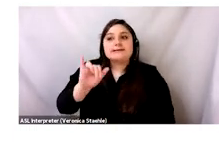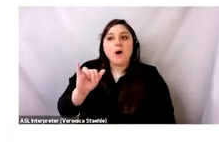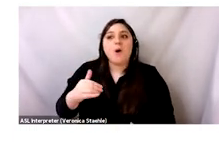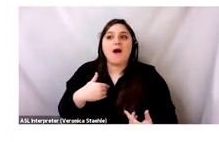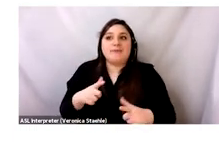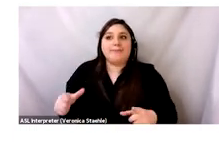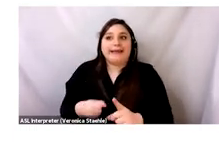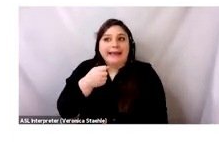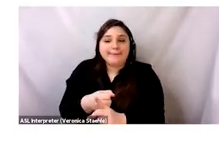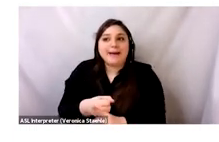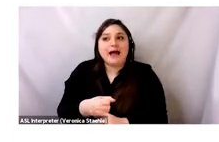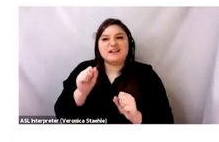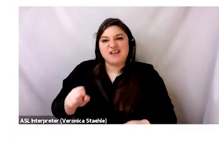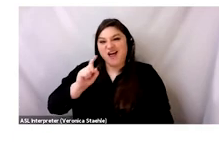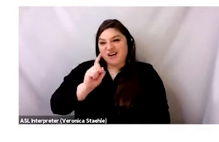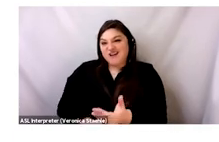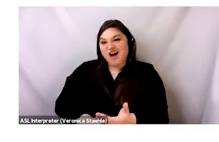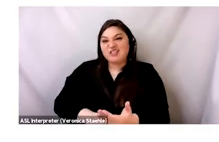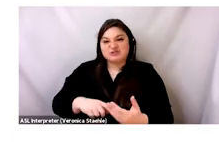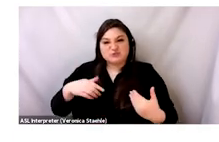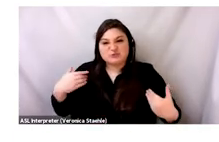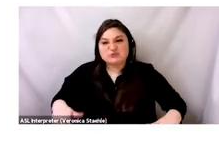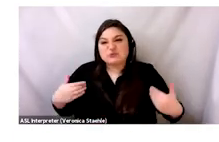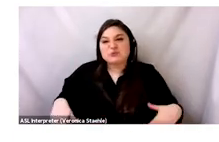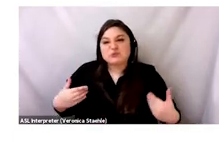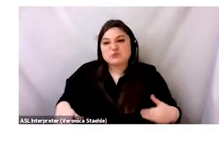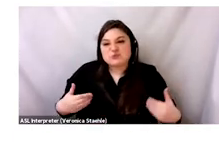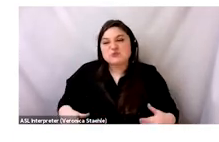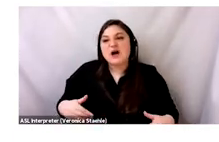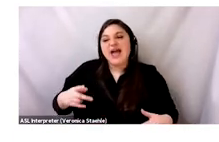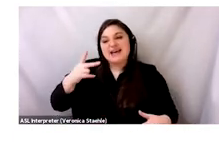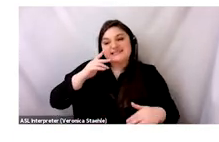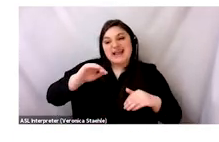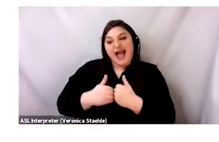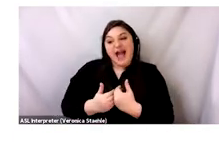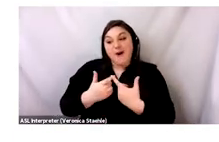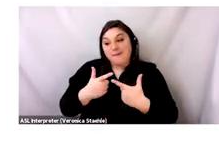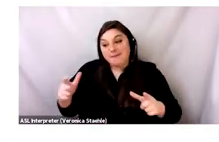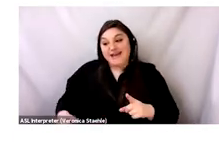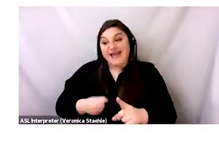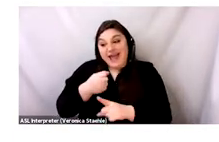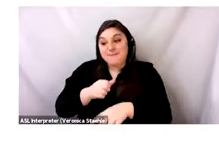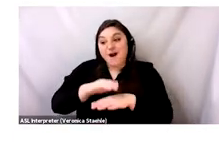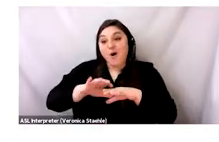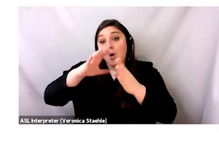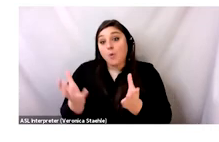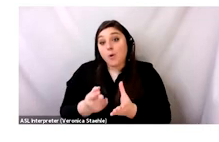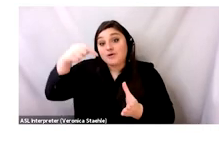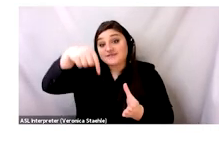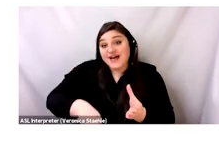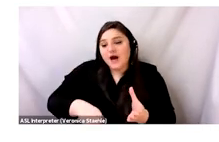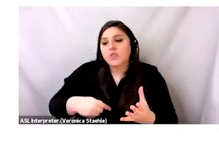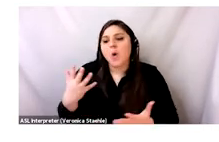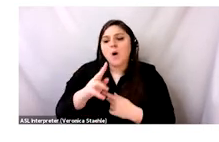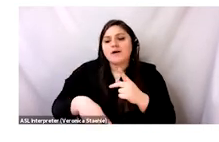an impact it has, not just on the global self and how much